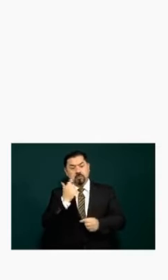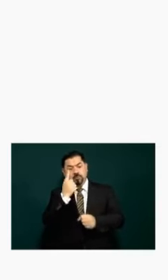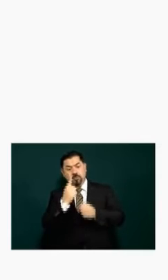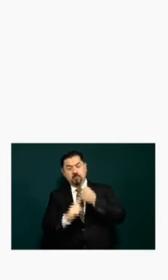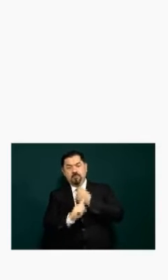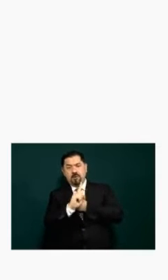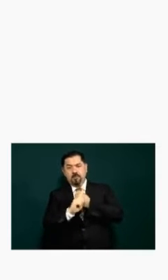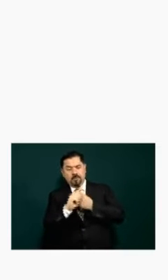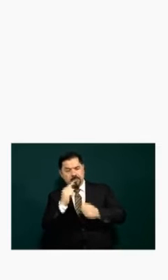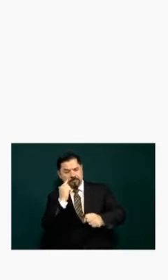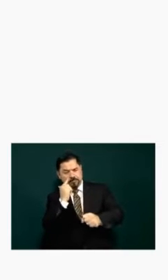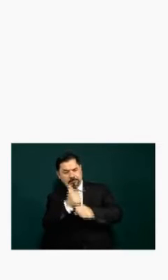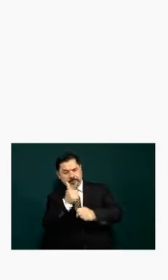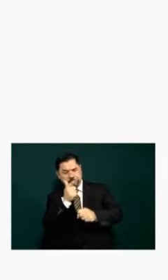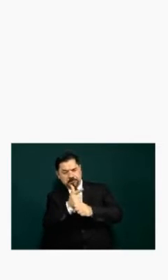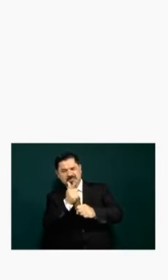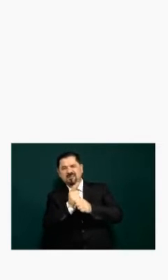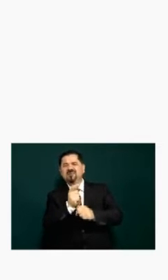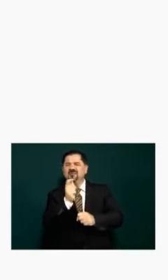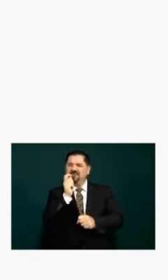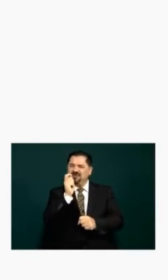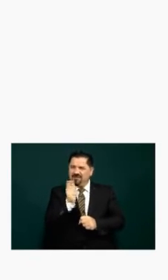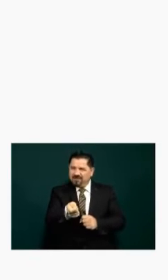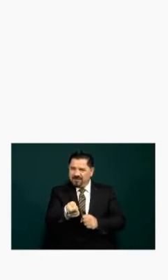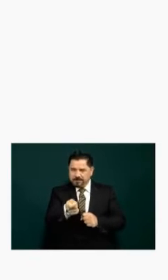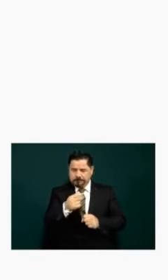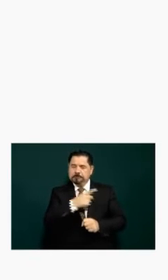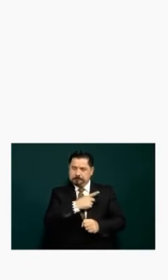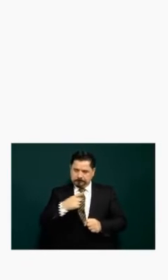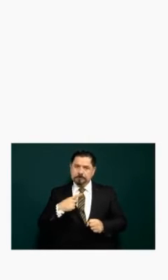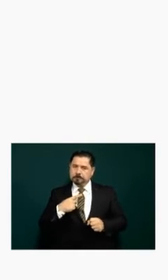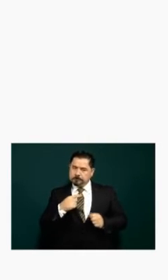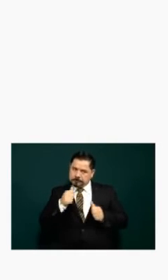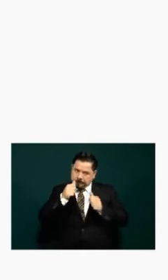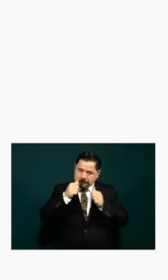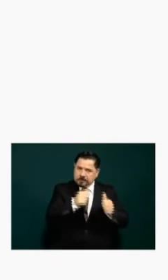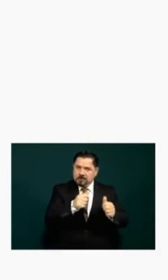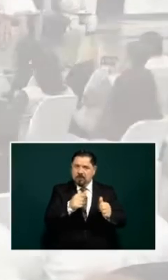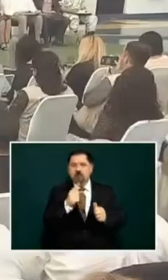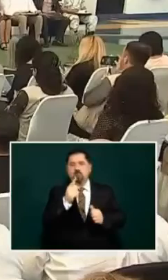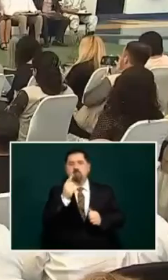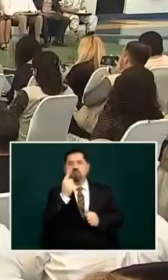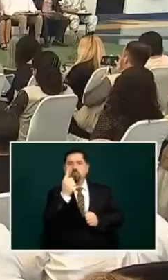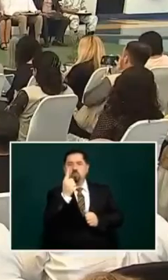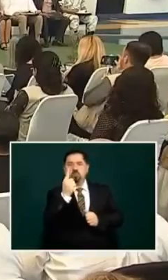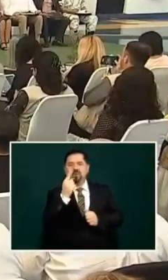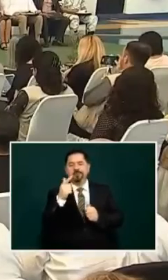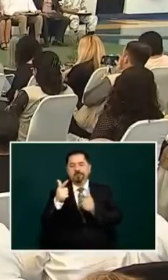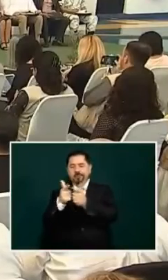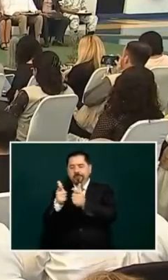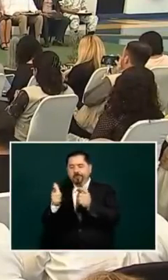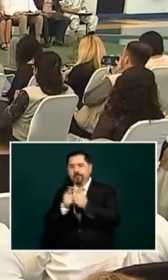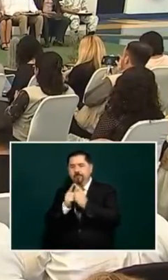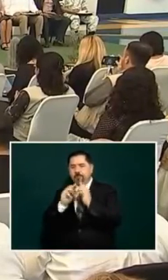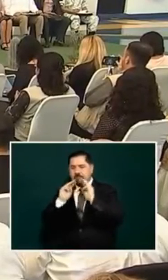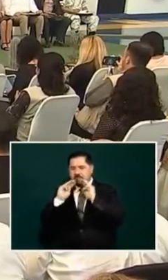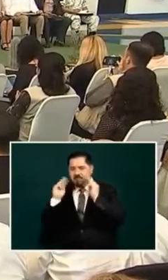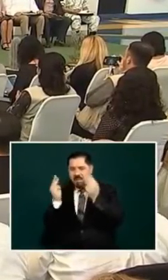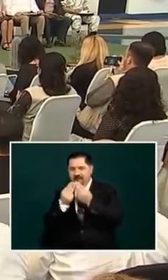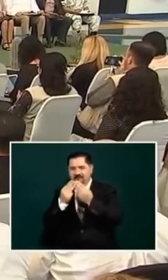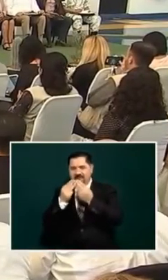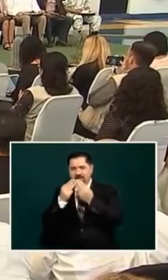so what we've identified is problematic and we also want to have penetration of the